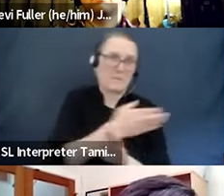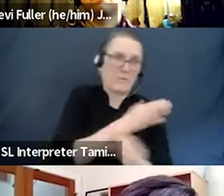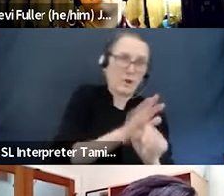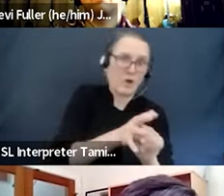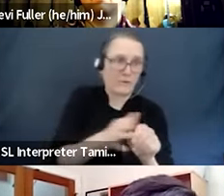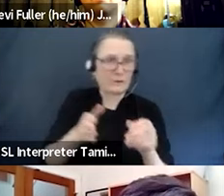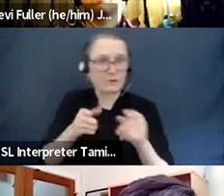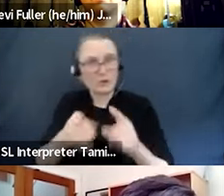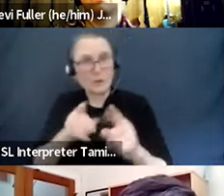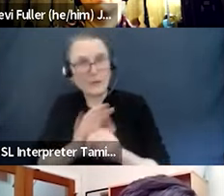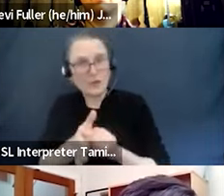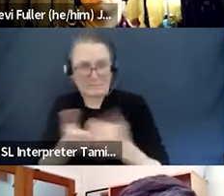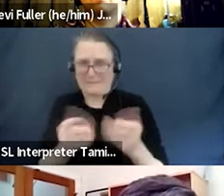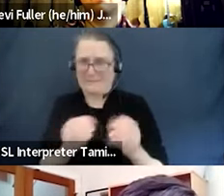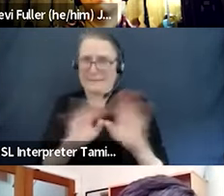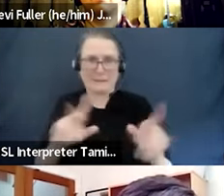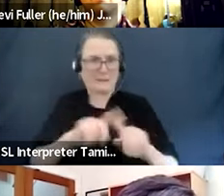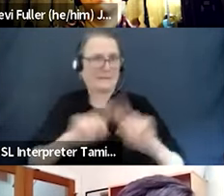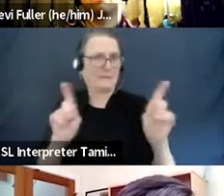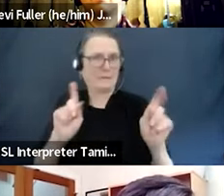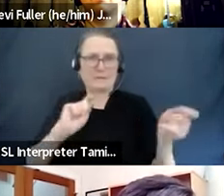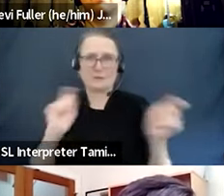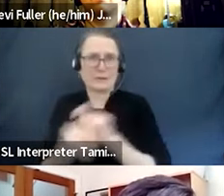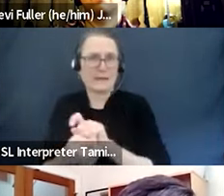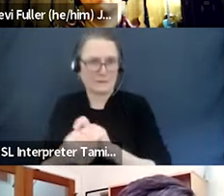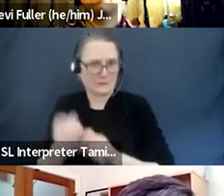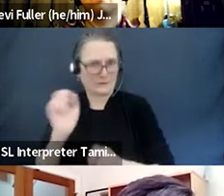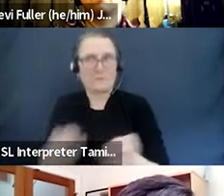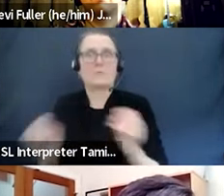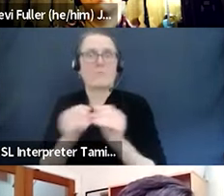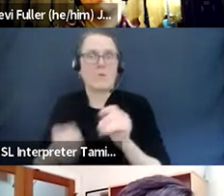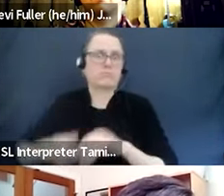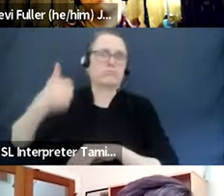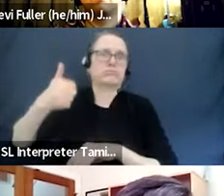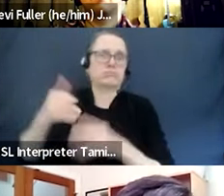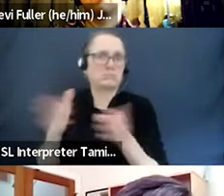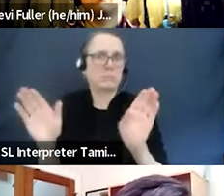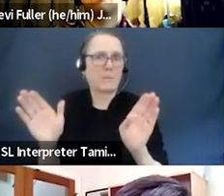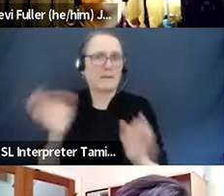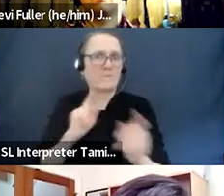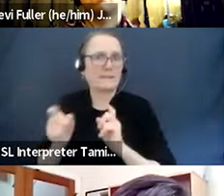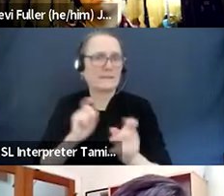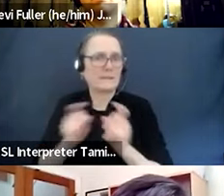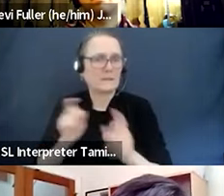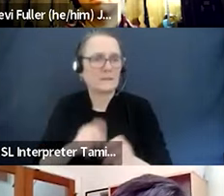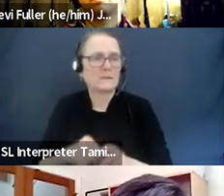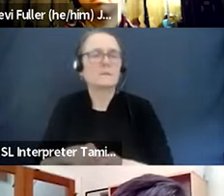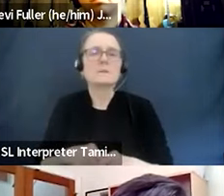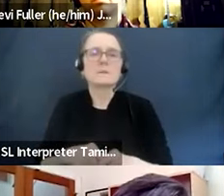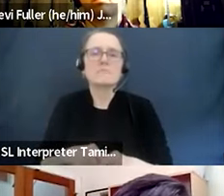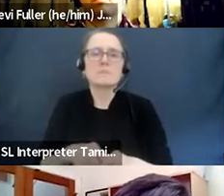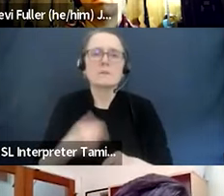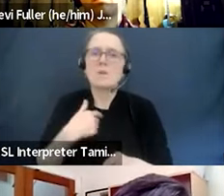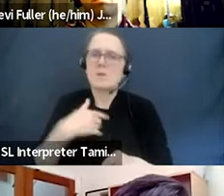tool. So before for a culture, I worked at CD forum and before that at the opera doing fundraising. So for any of the fundraisers or frontline